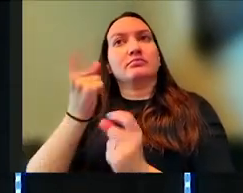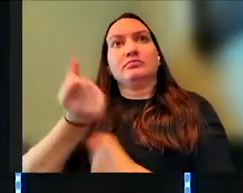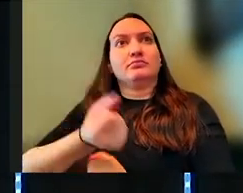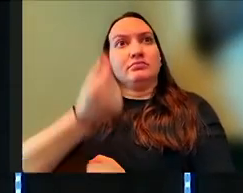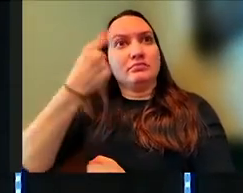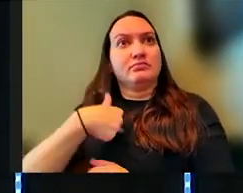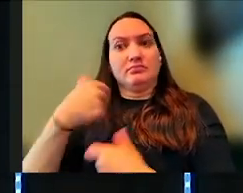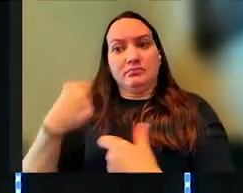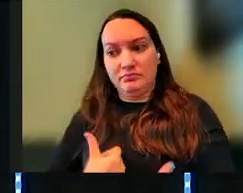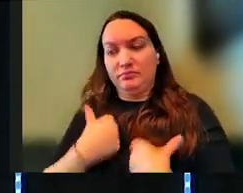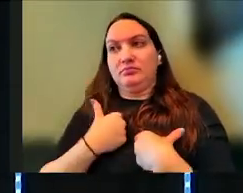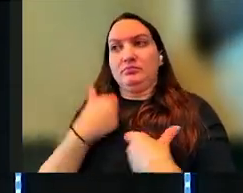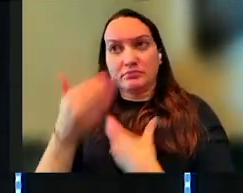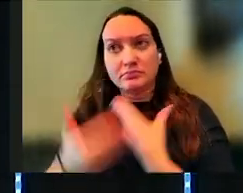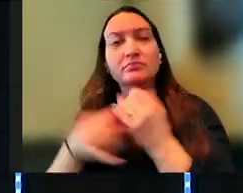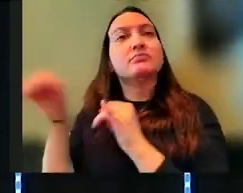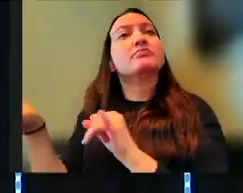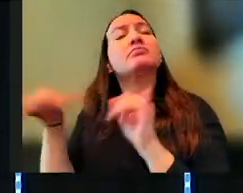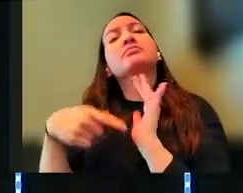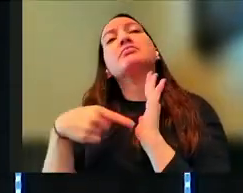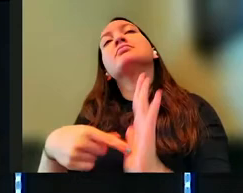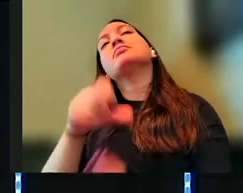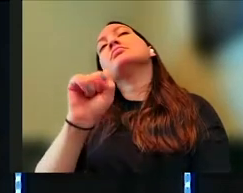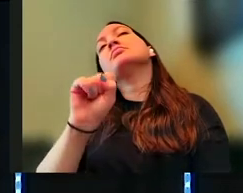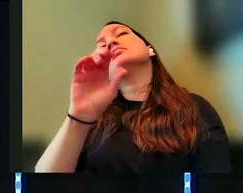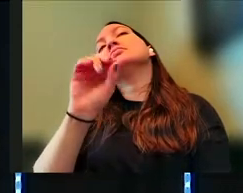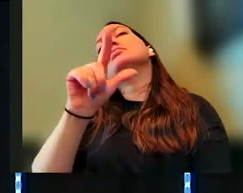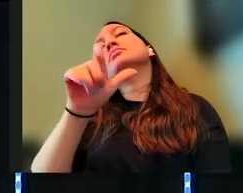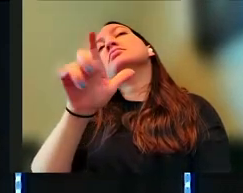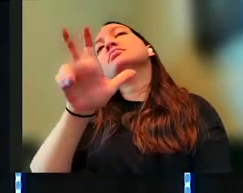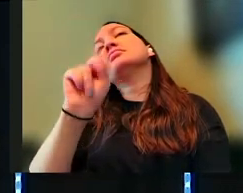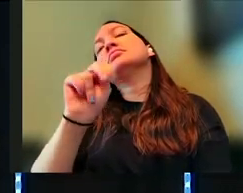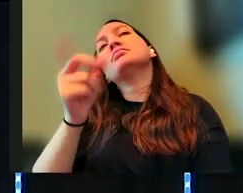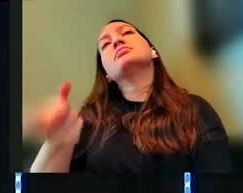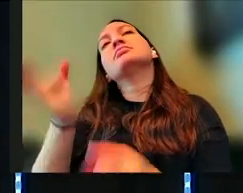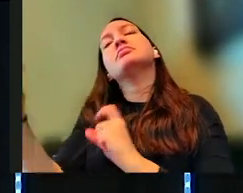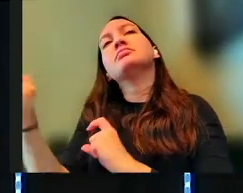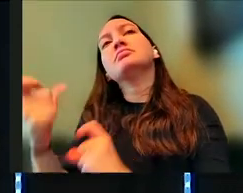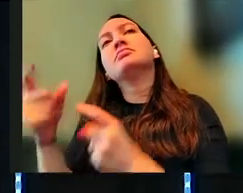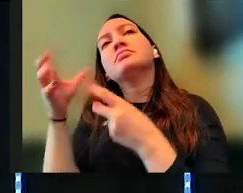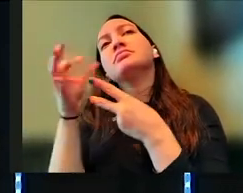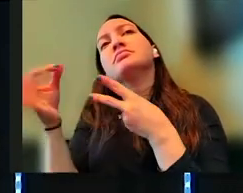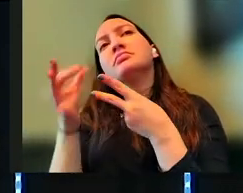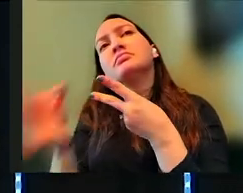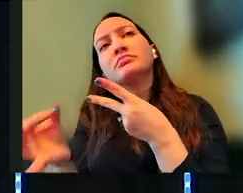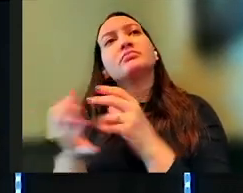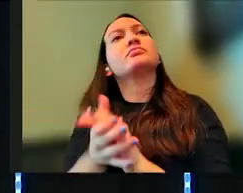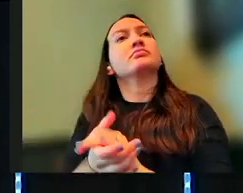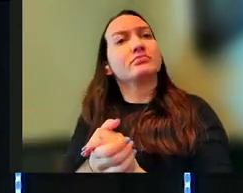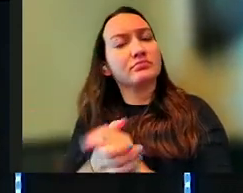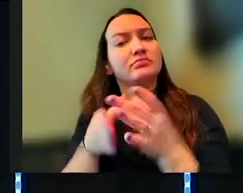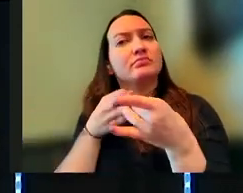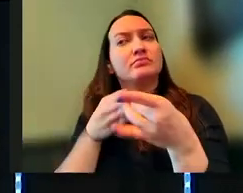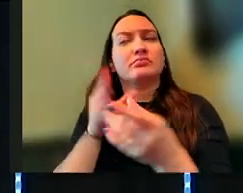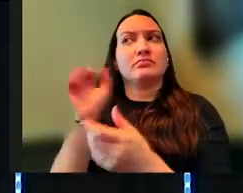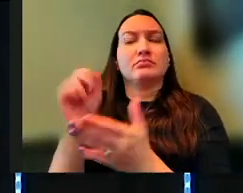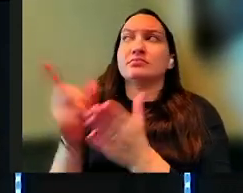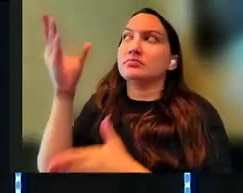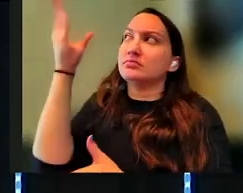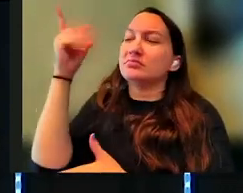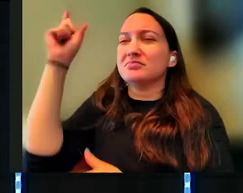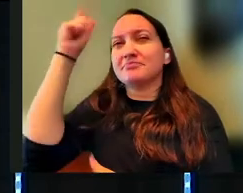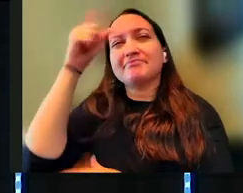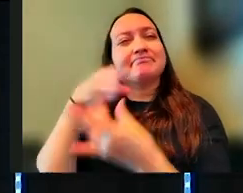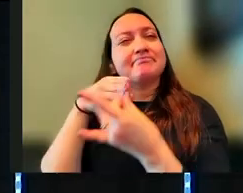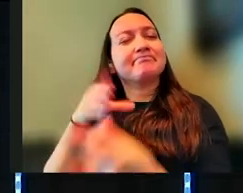live this life well, just like you showed Solomon, just like he chose, God. Give me the strength to choose that. Lead me back to you. Wisdom leads us